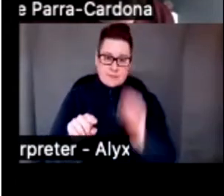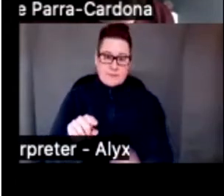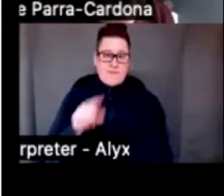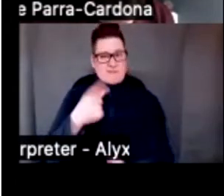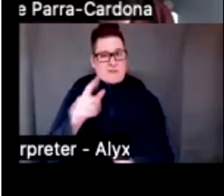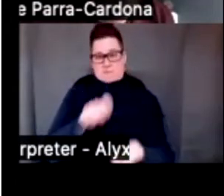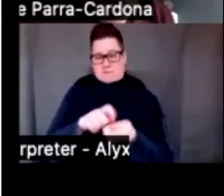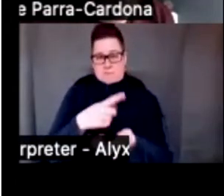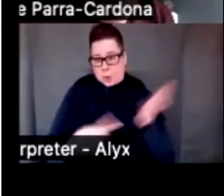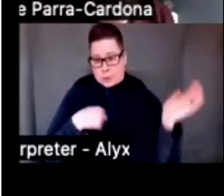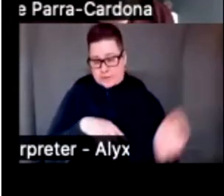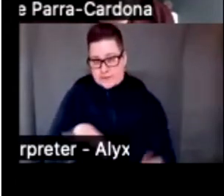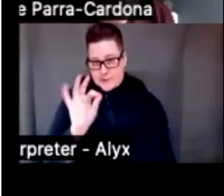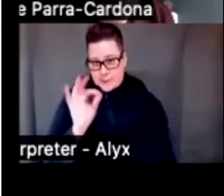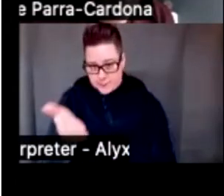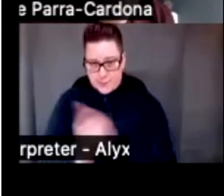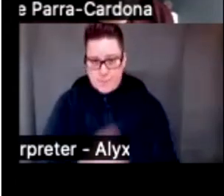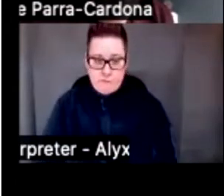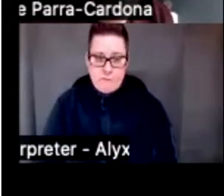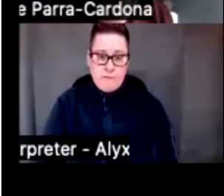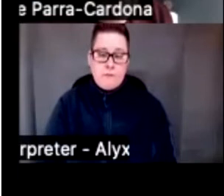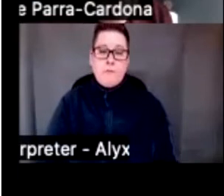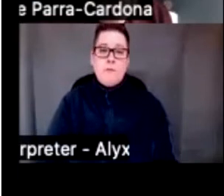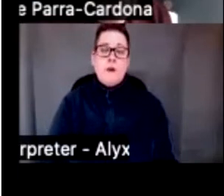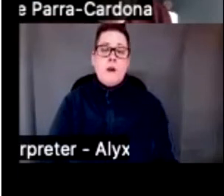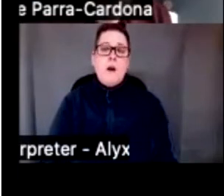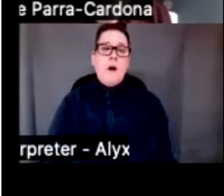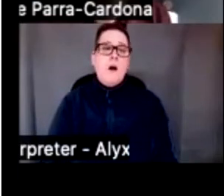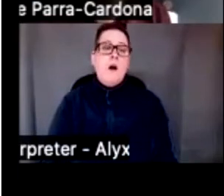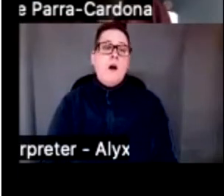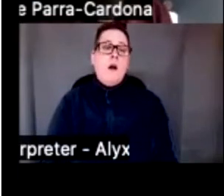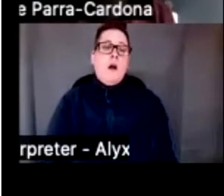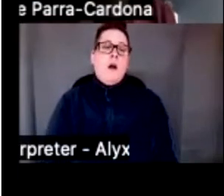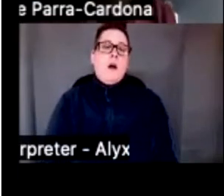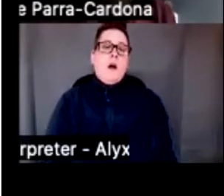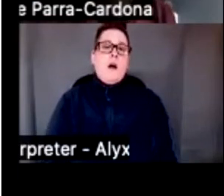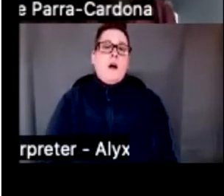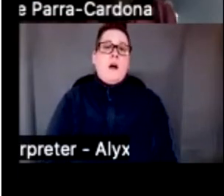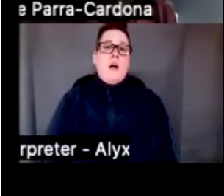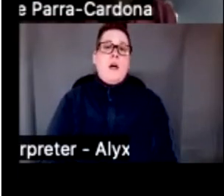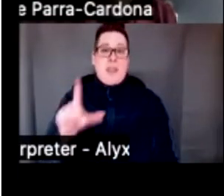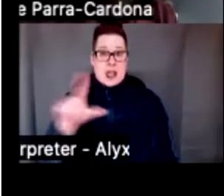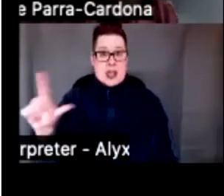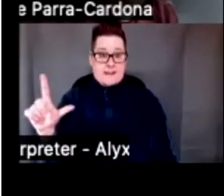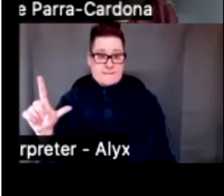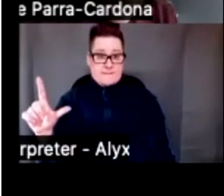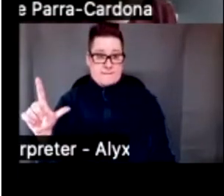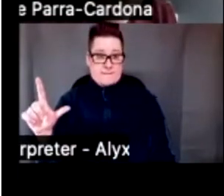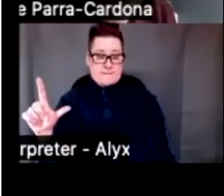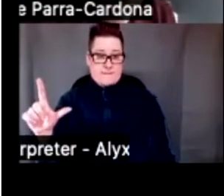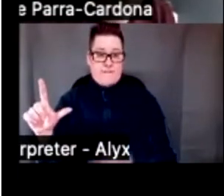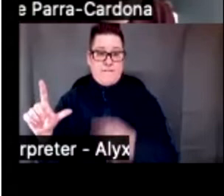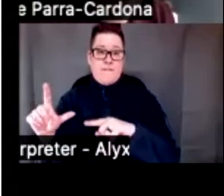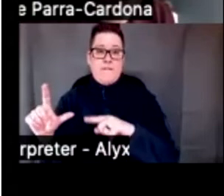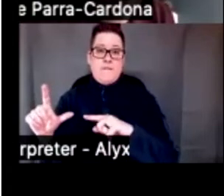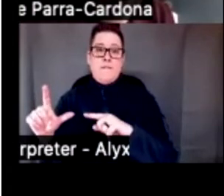findings. What you see on the left side is the slide that presents the